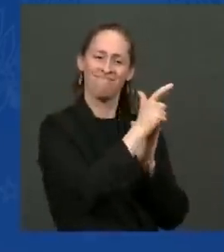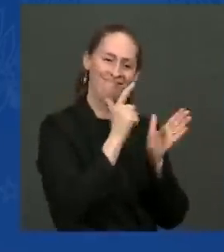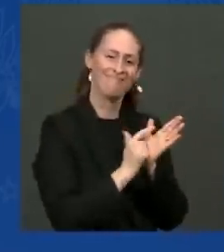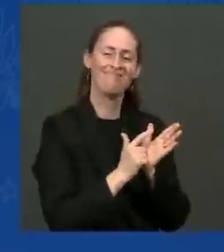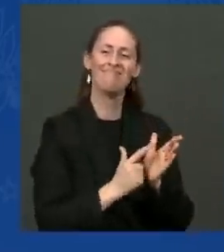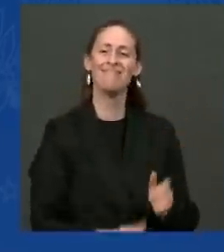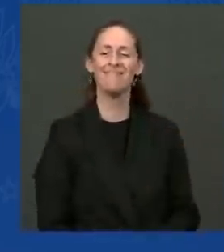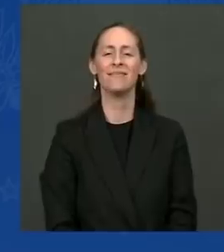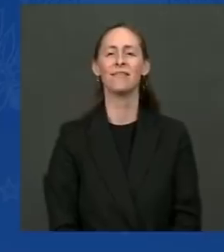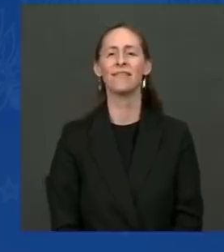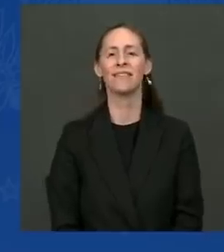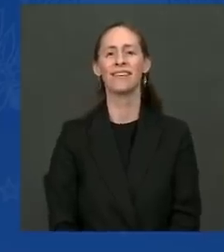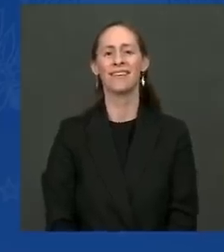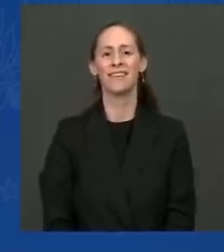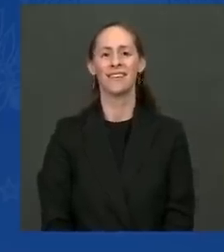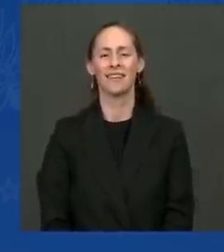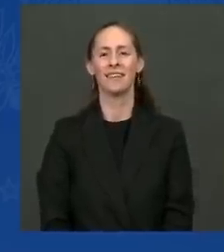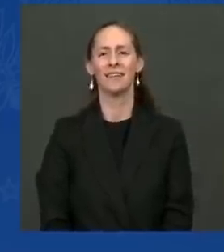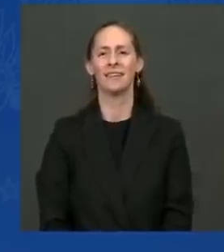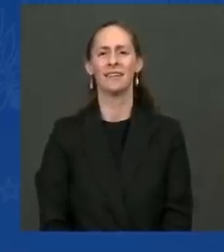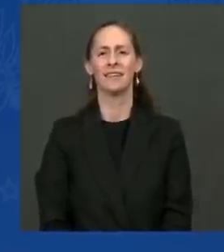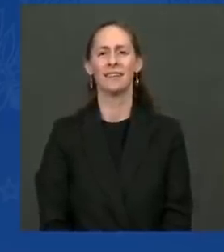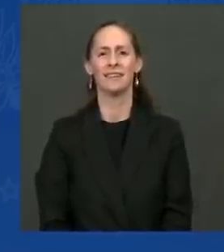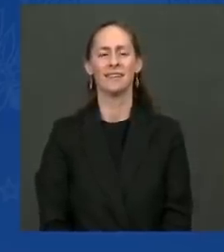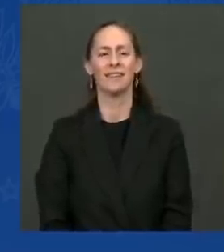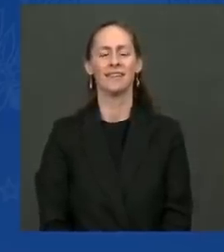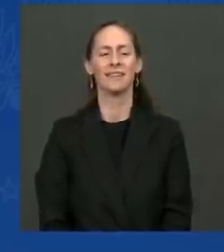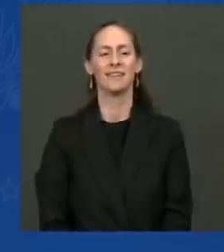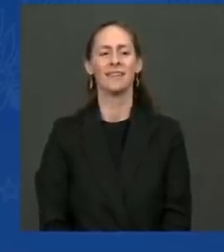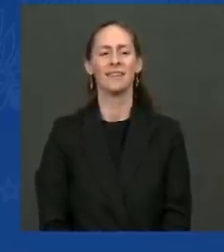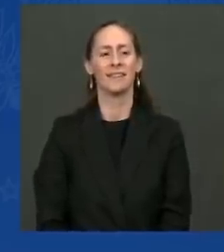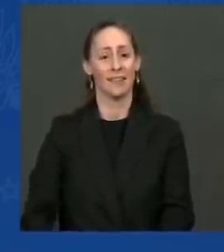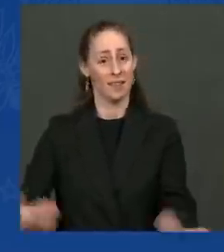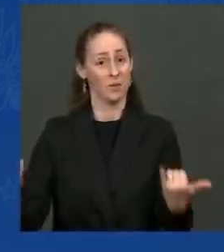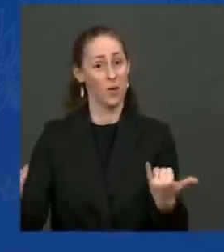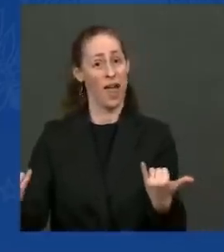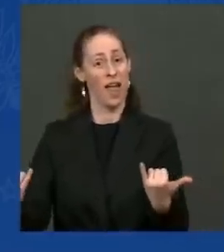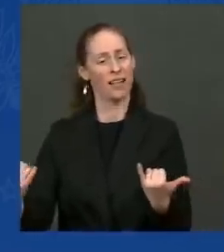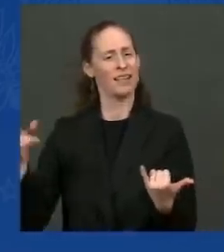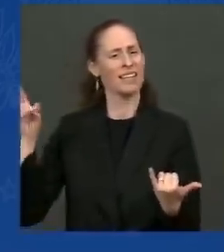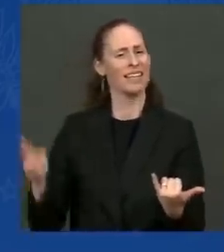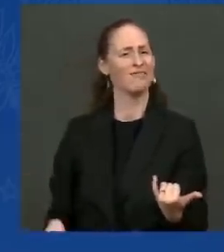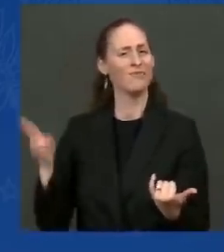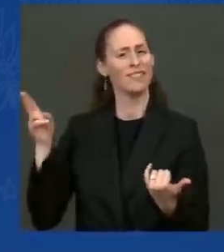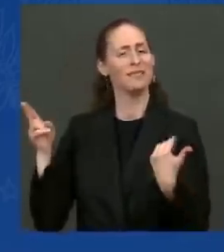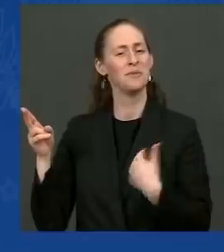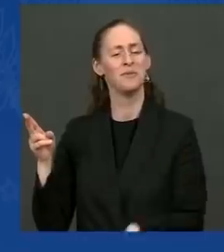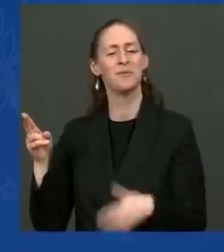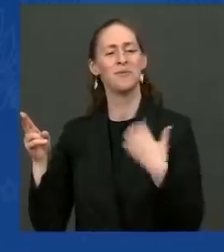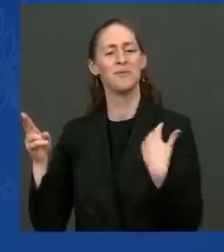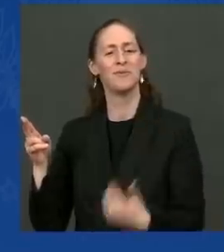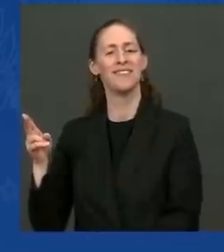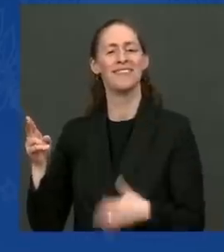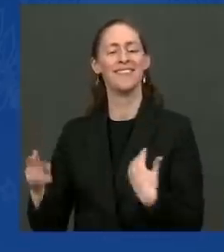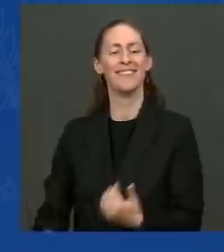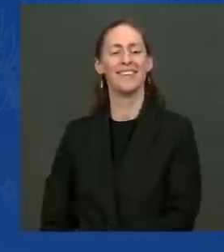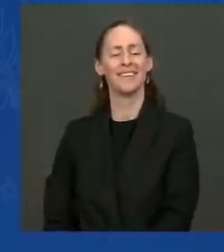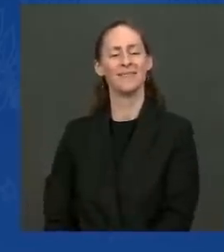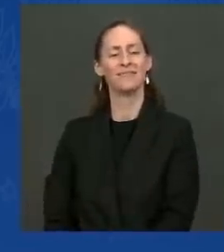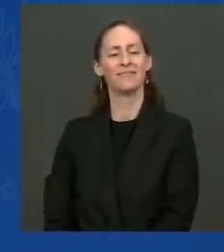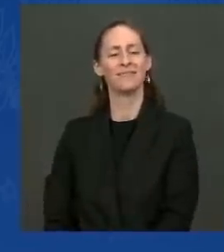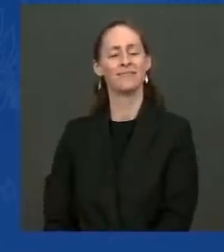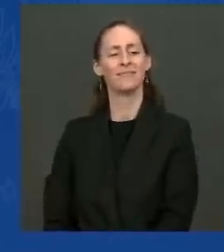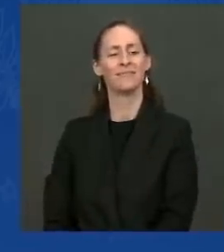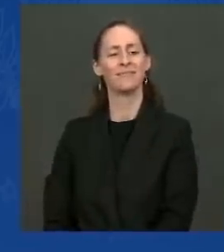Indeed, is an historic day today. From the very start of our administration, we were determined to